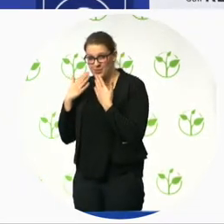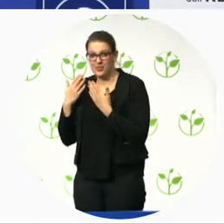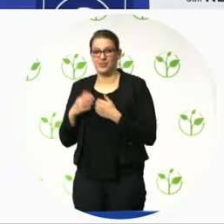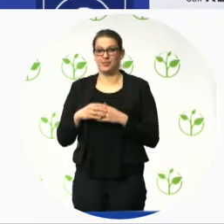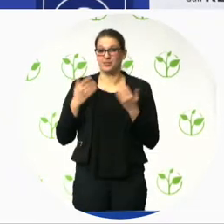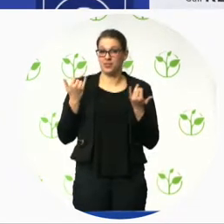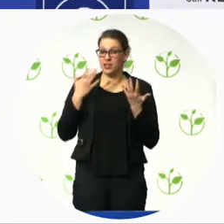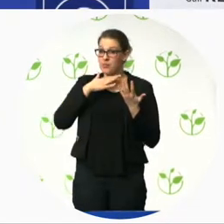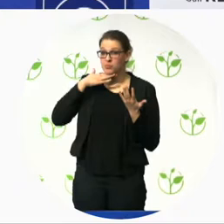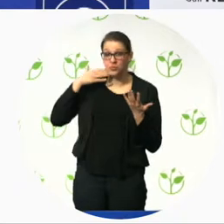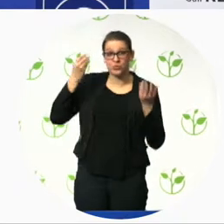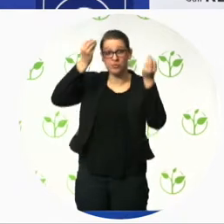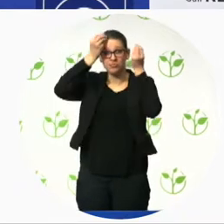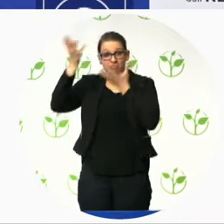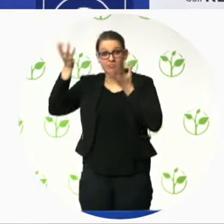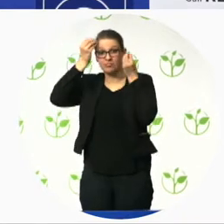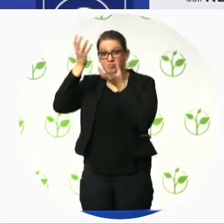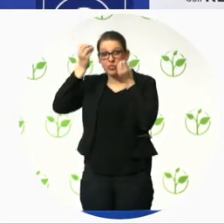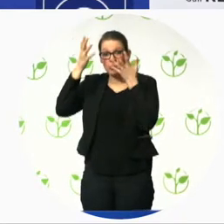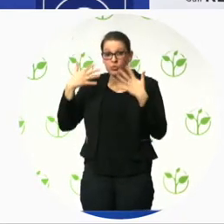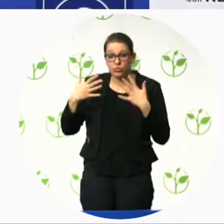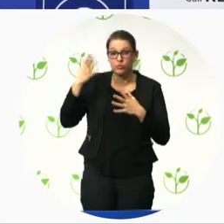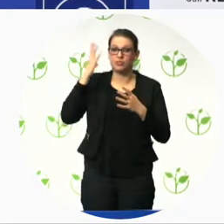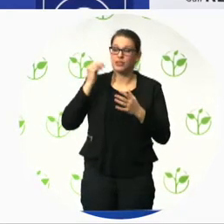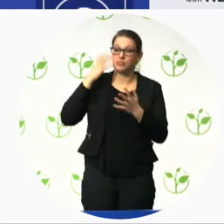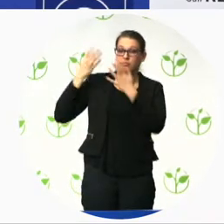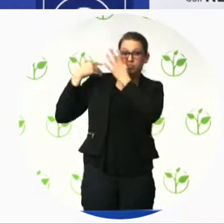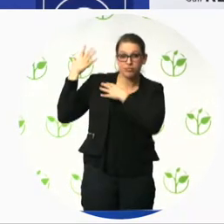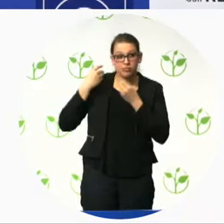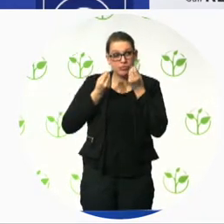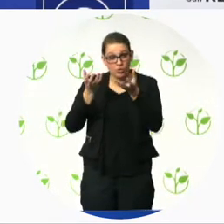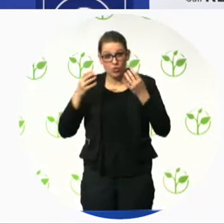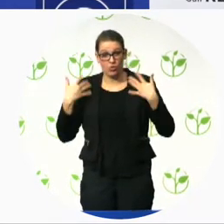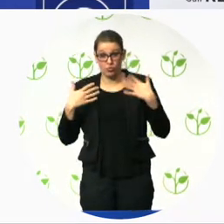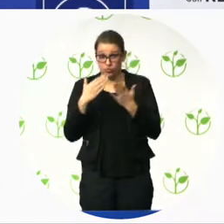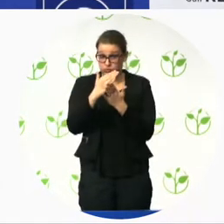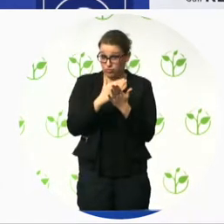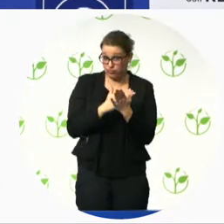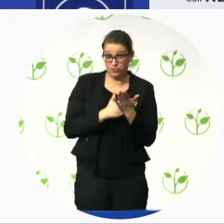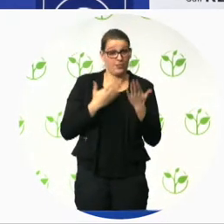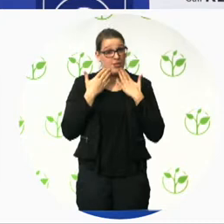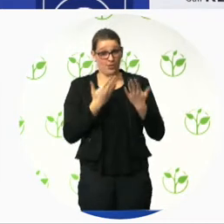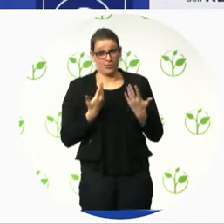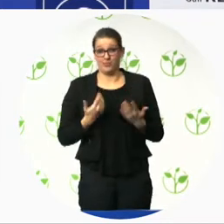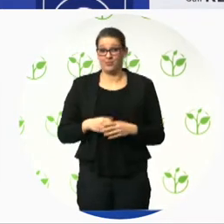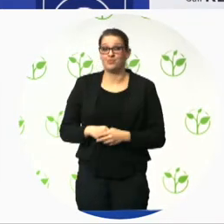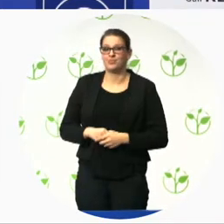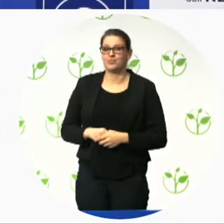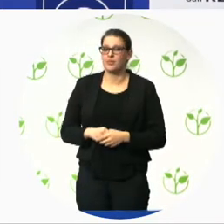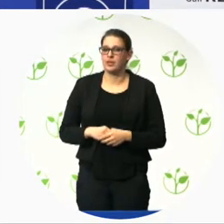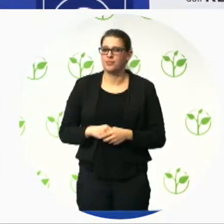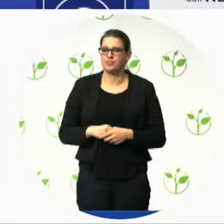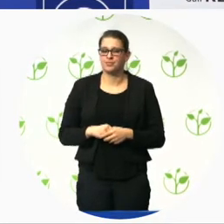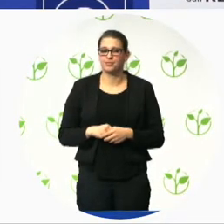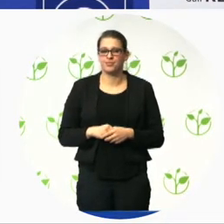experience that you have been gathering throughout the years, and the combination of checking for accessibility, but at the